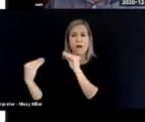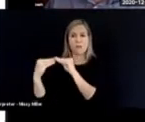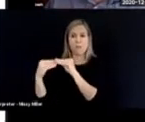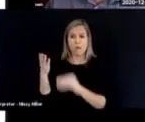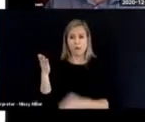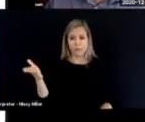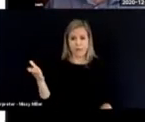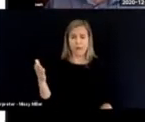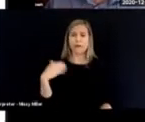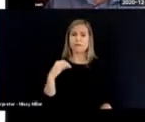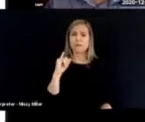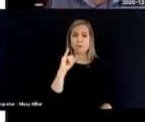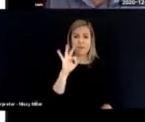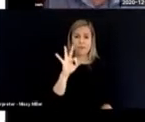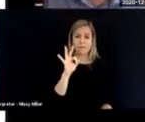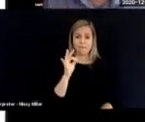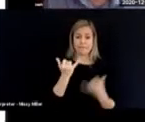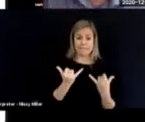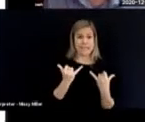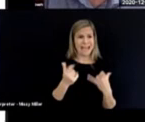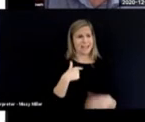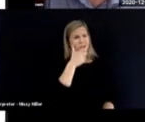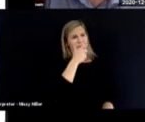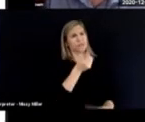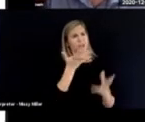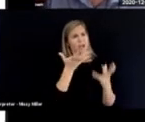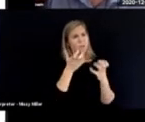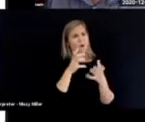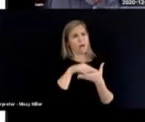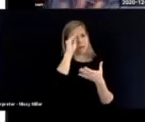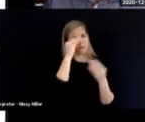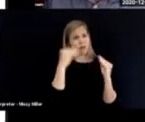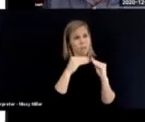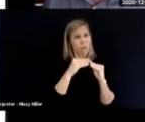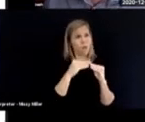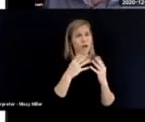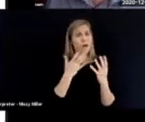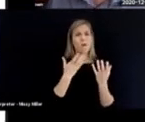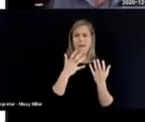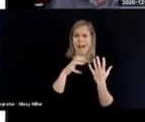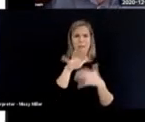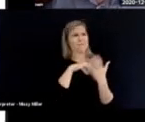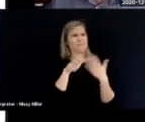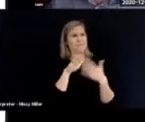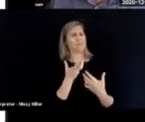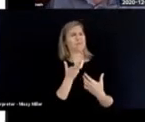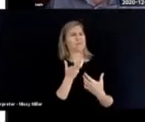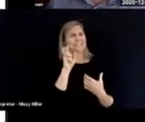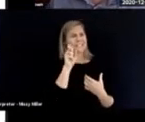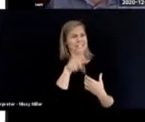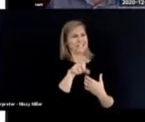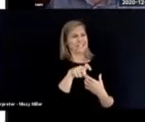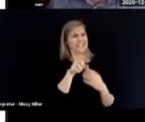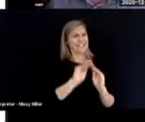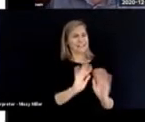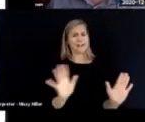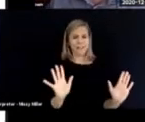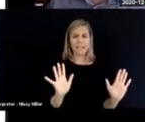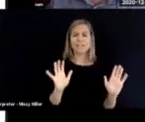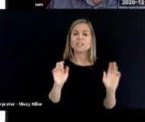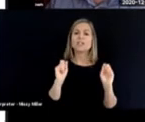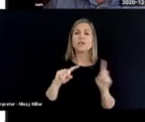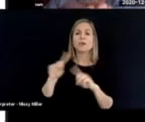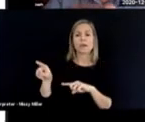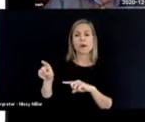your interest, or if, if some of it confuses you, and you want to clarify, if you go to